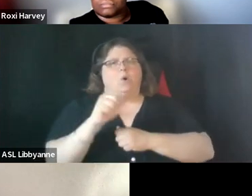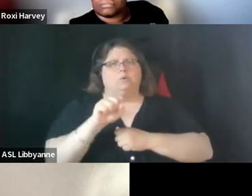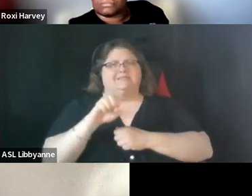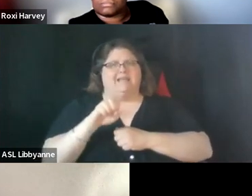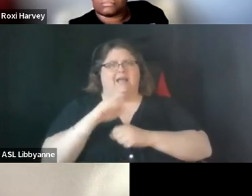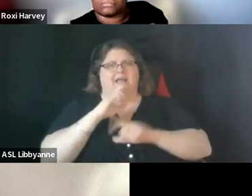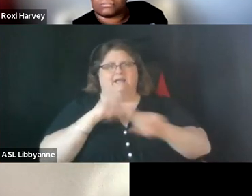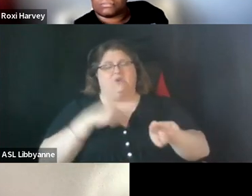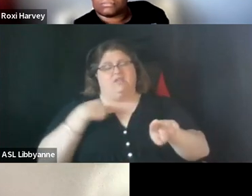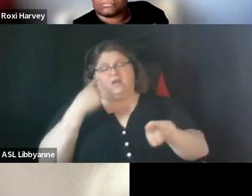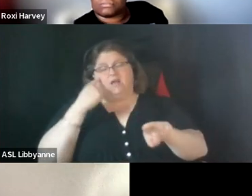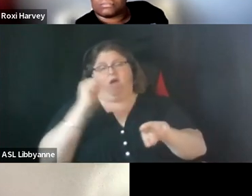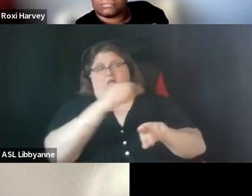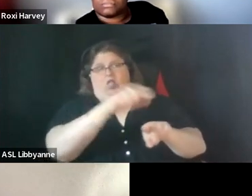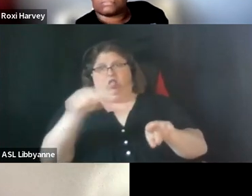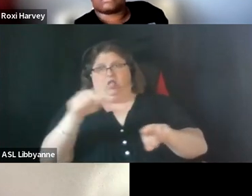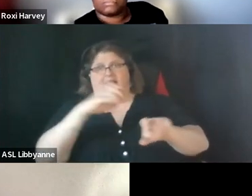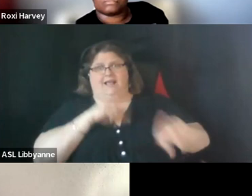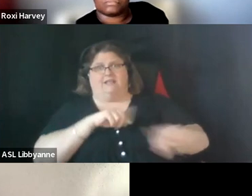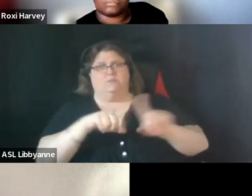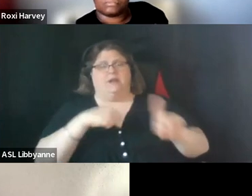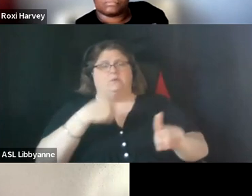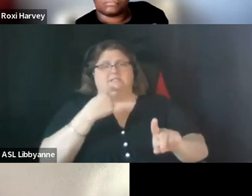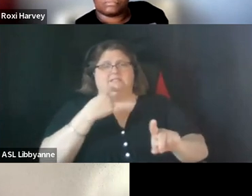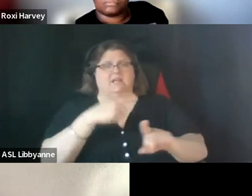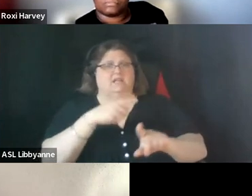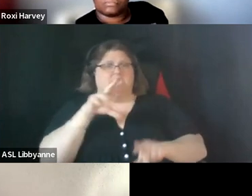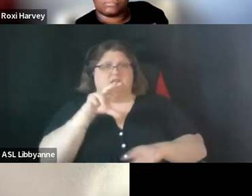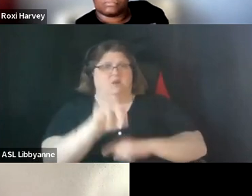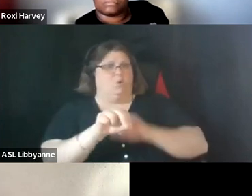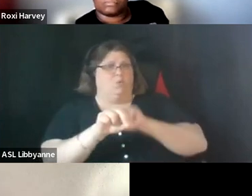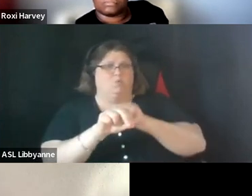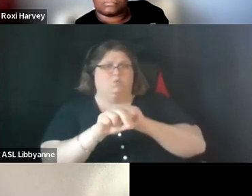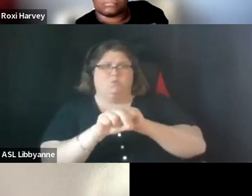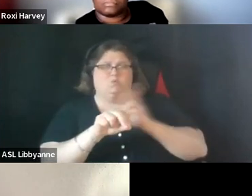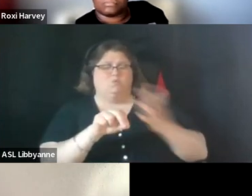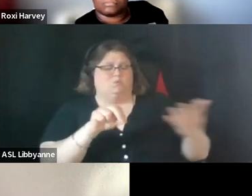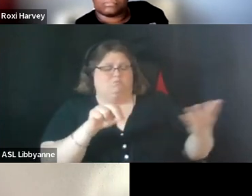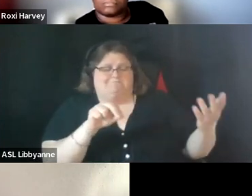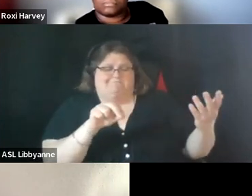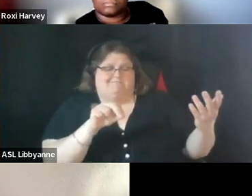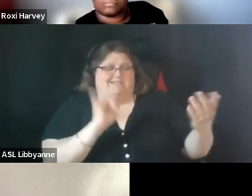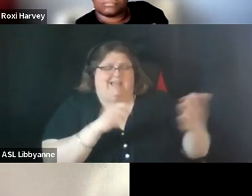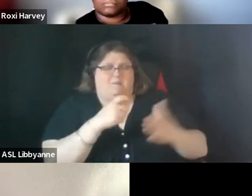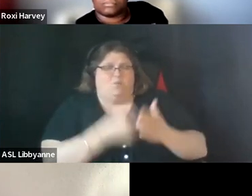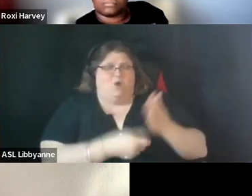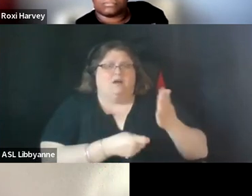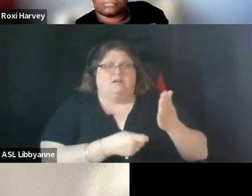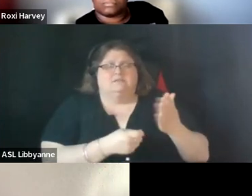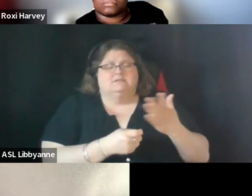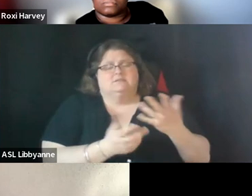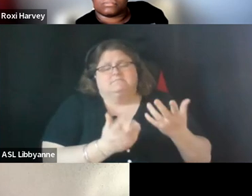chime in as well but i would say no in the sense that um that price matters to